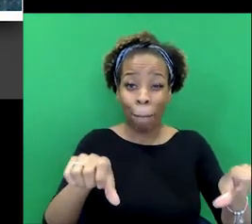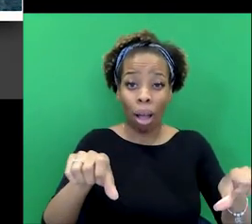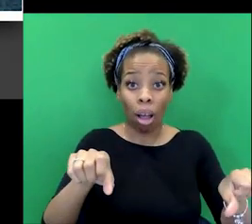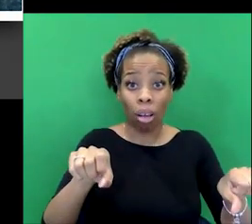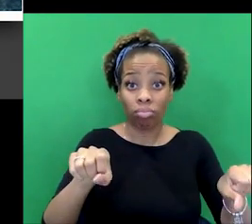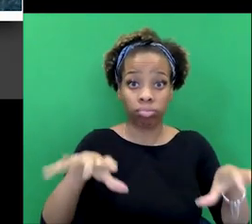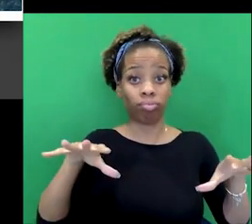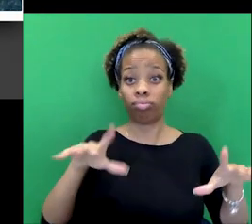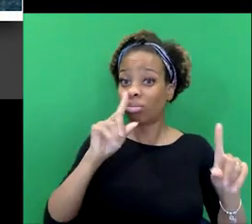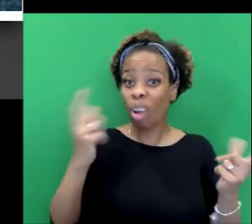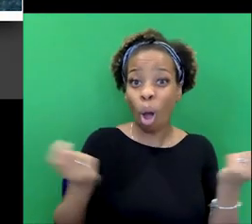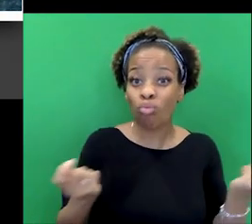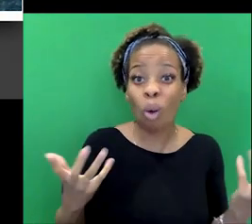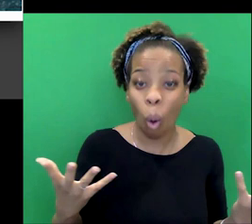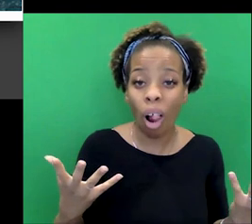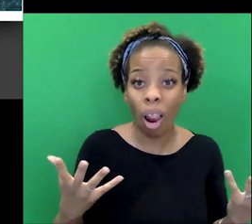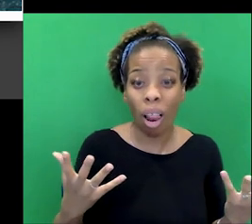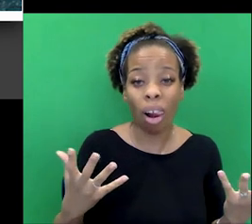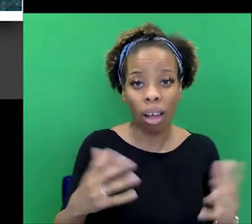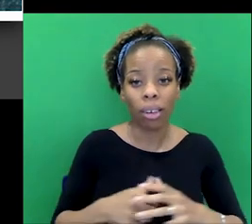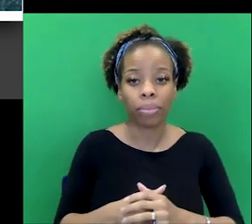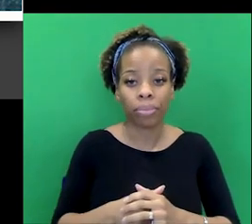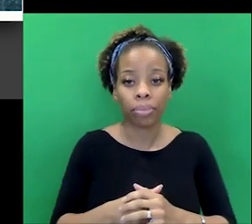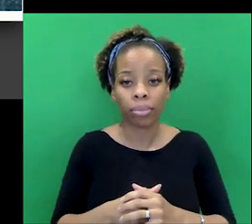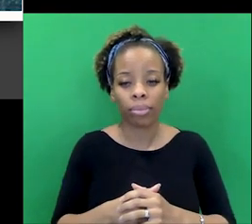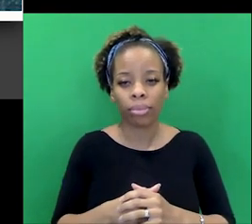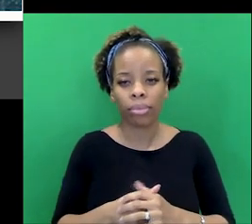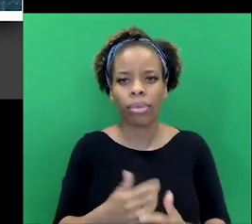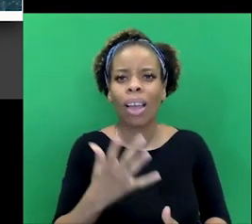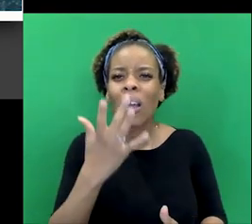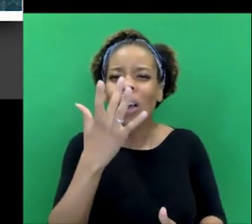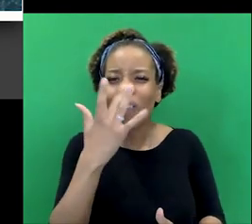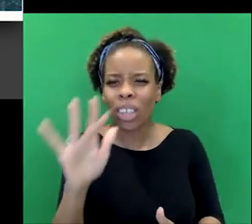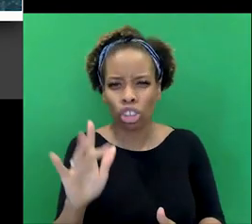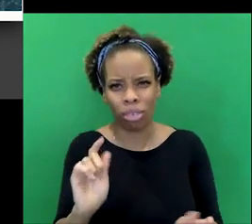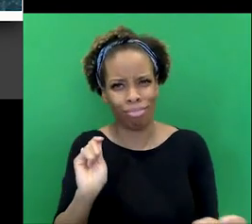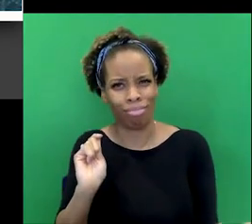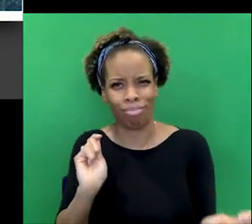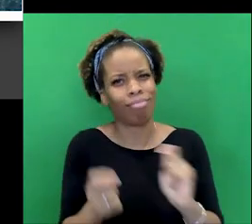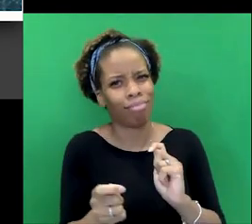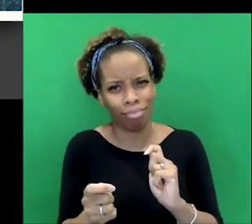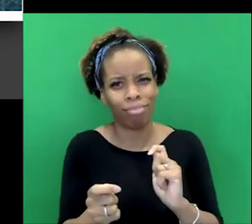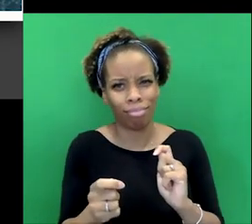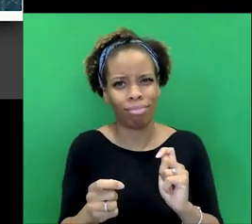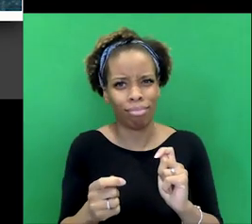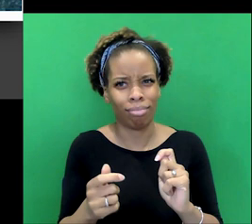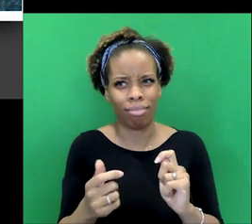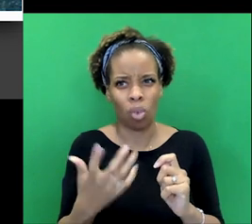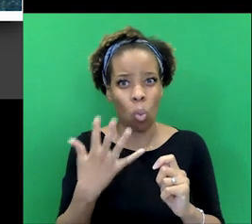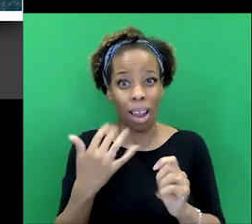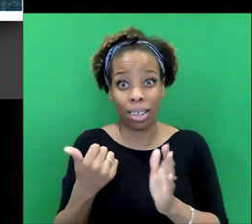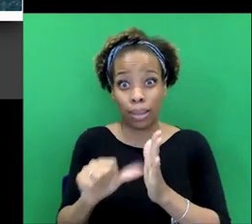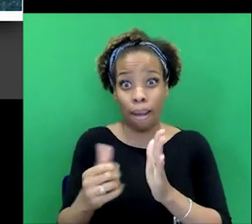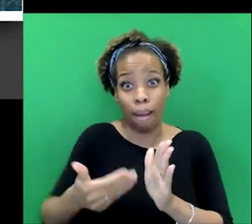century. And I suppose also fiction has, fiction has changed so much, hasn't it, since he began these